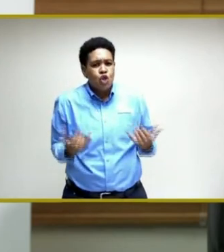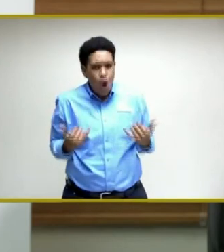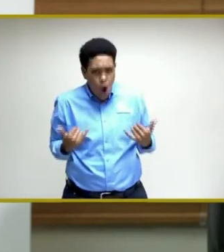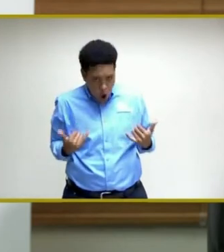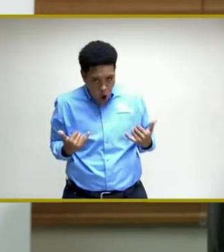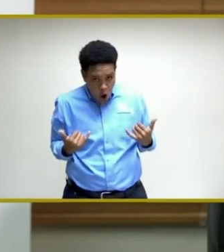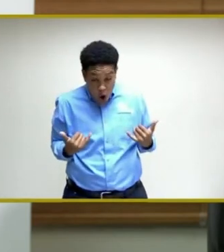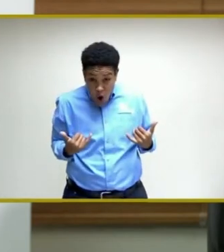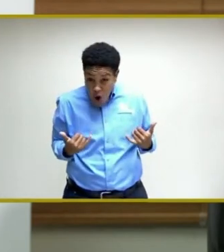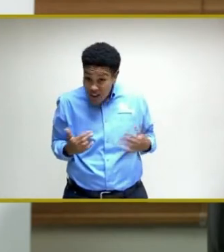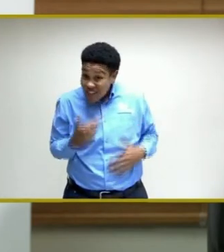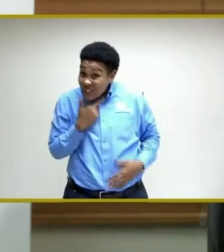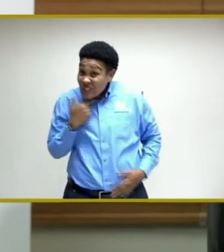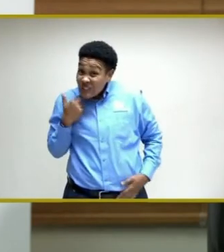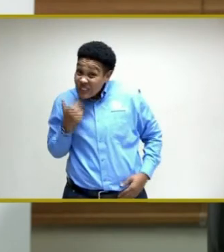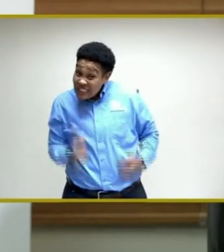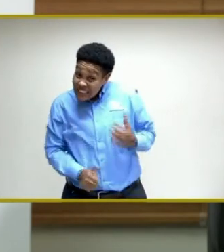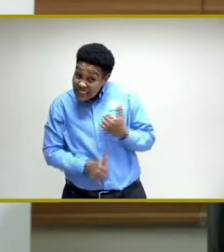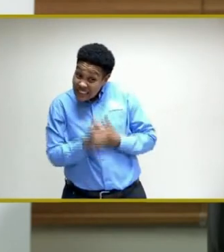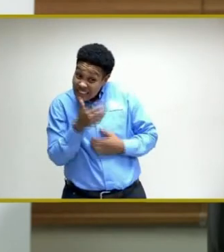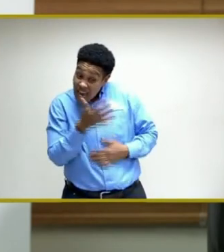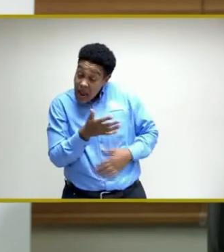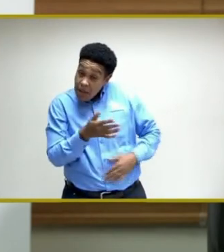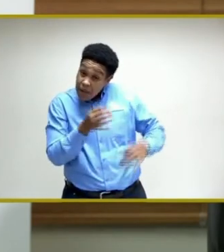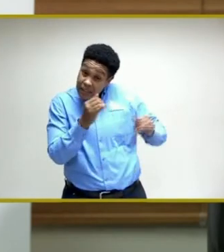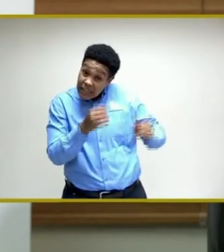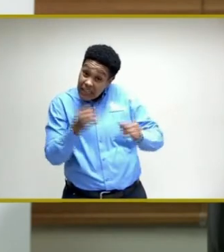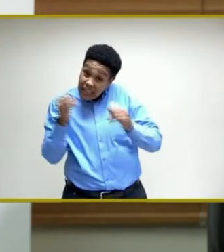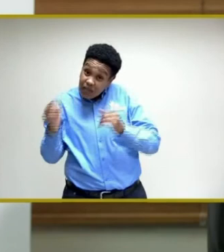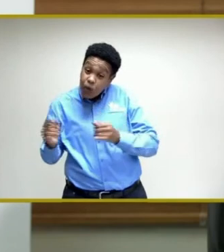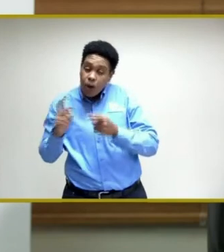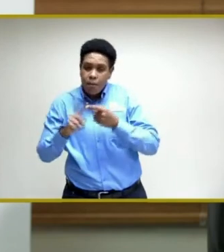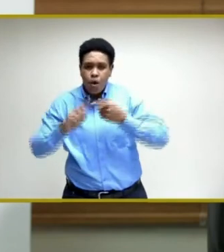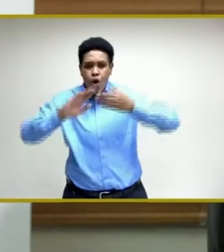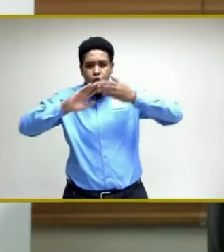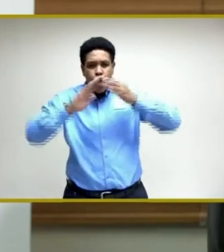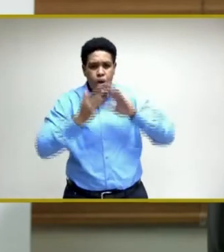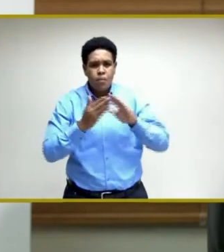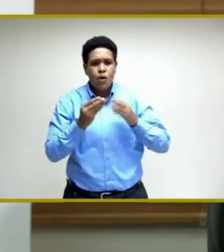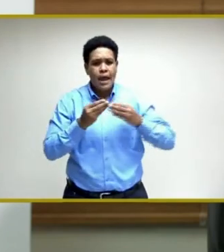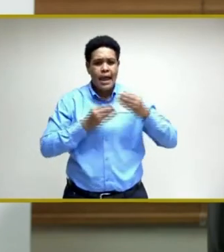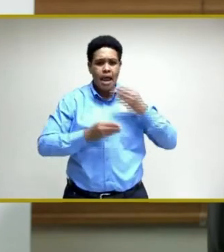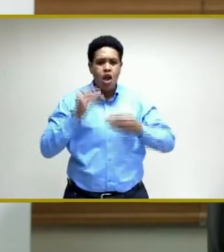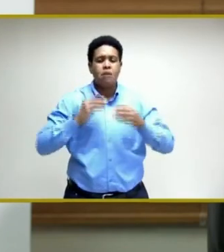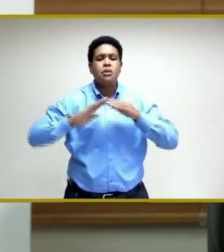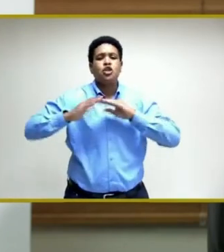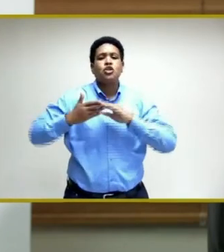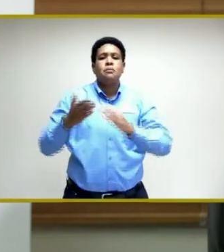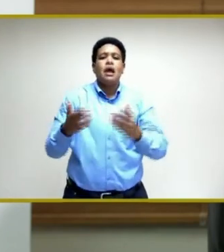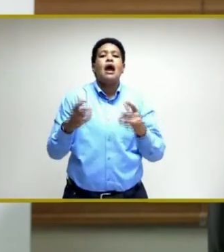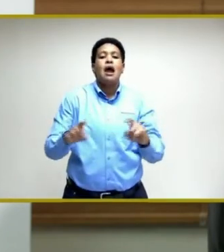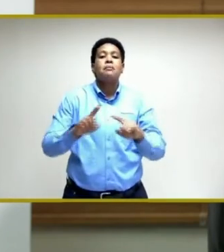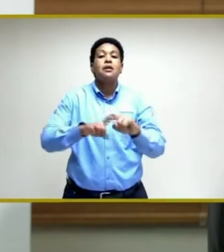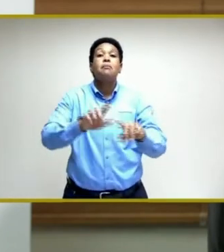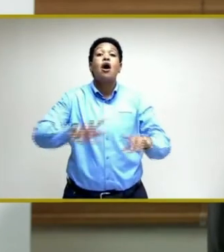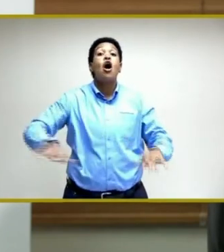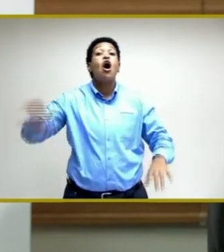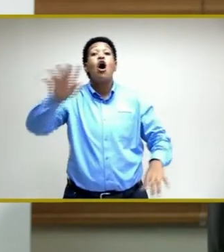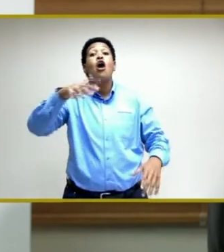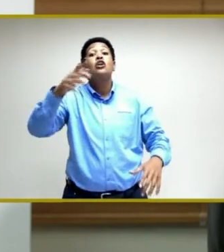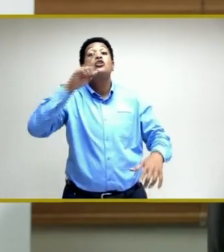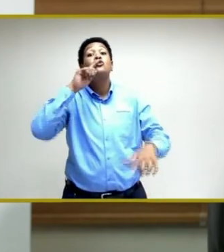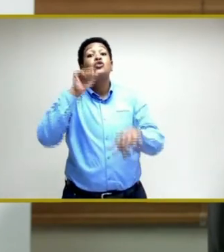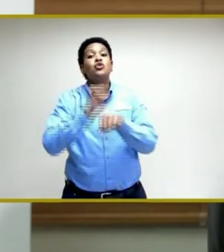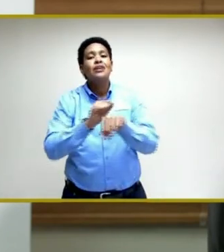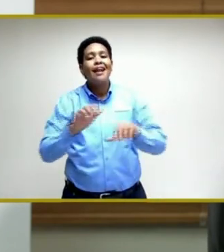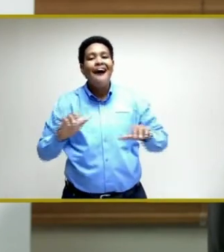a risk to us as individuals, as community, as economy, and as country. And it's up to all of us to action